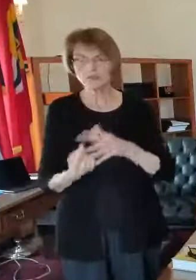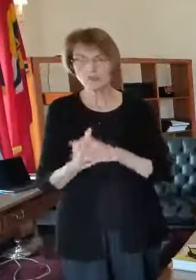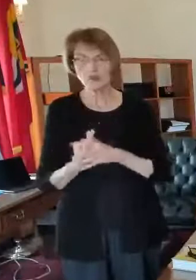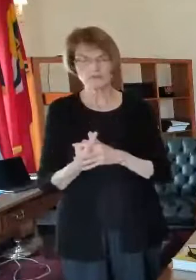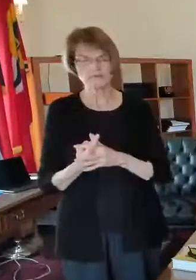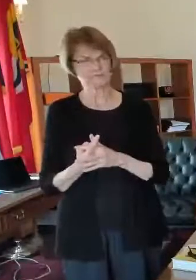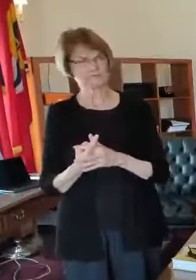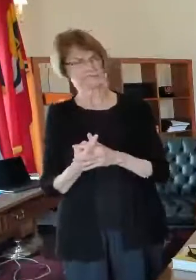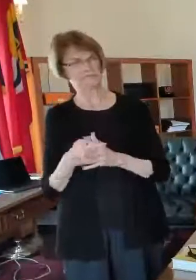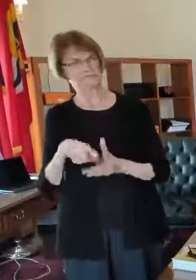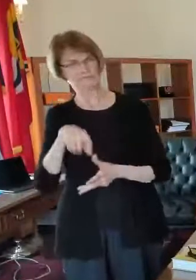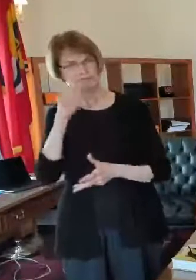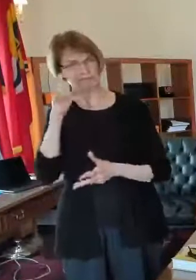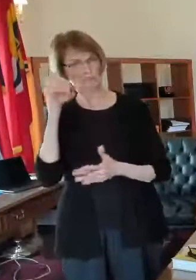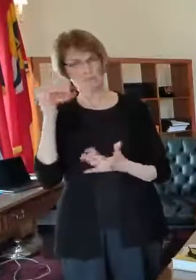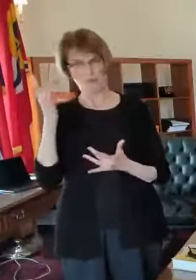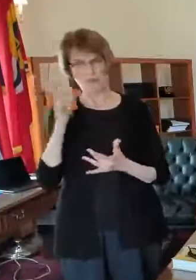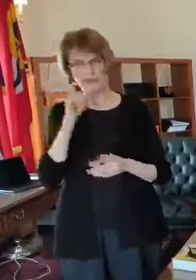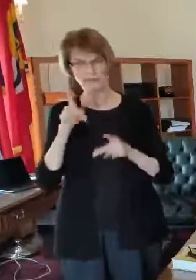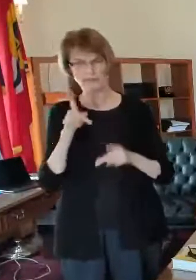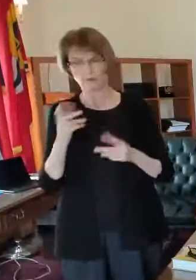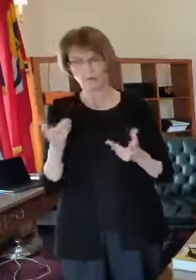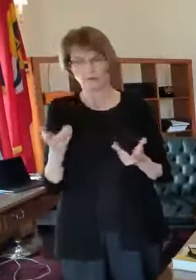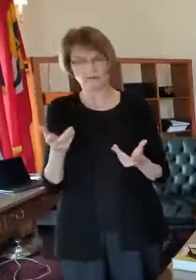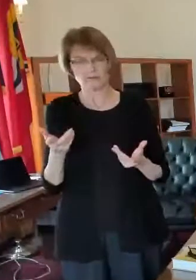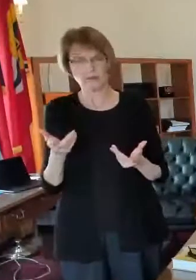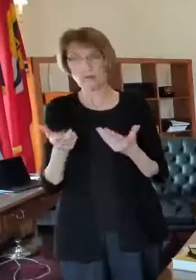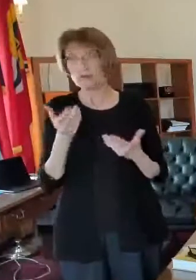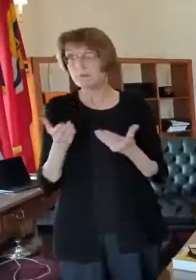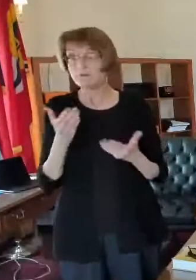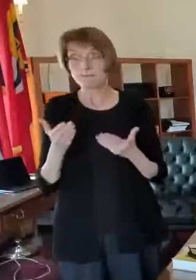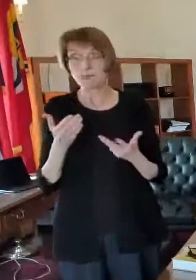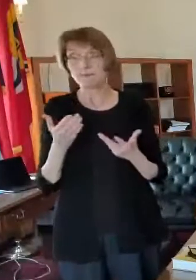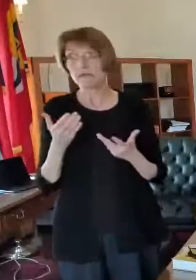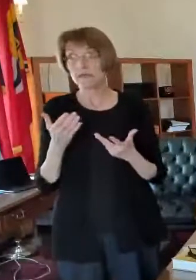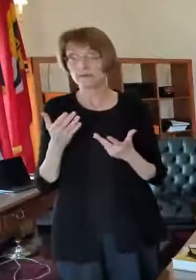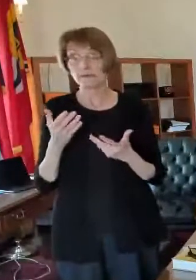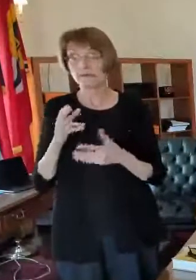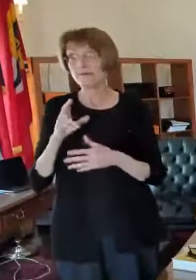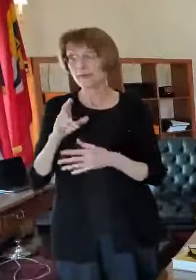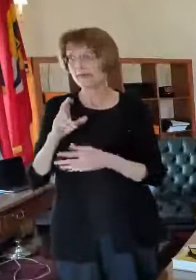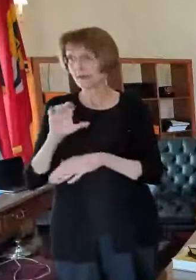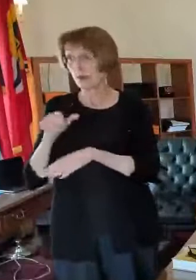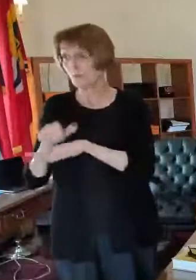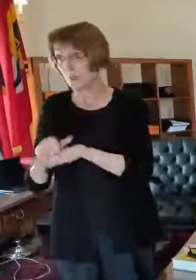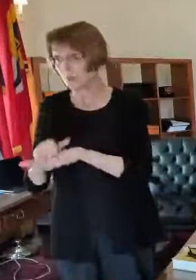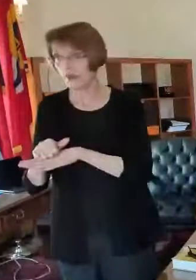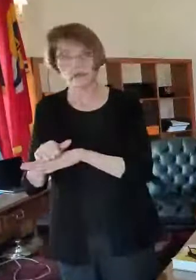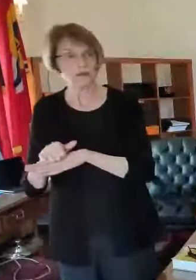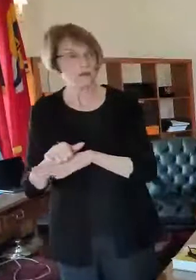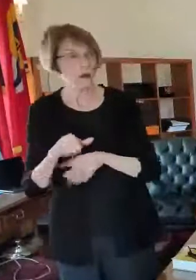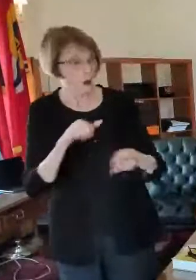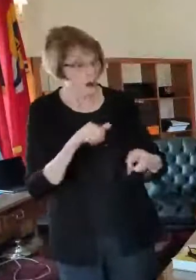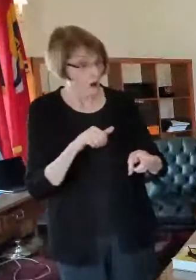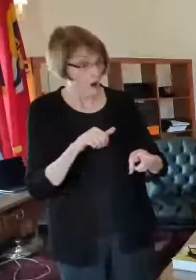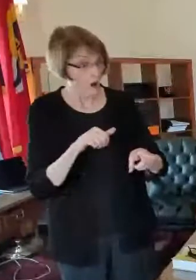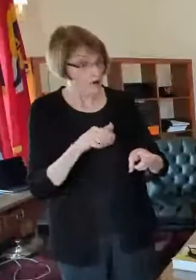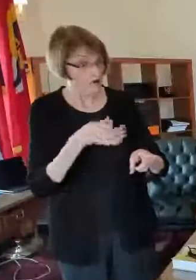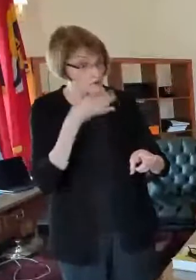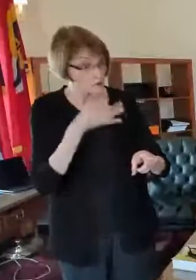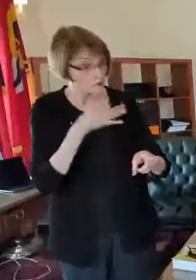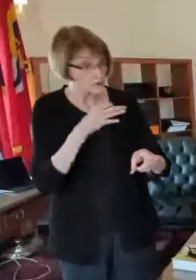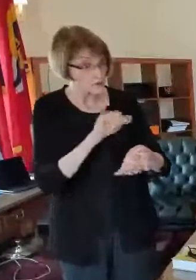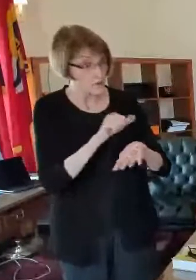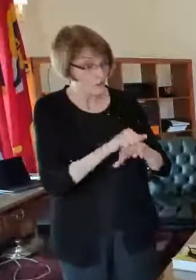you know we don't know why people they maybe they had an appointment somewhere else you know they might have gotten an appointment and then had a chance for another one